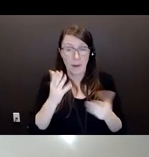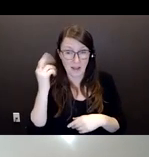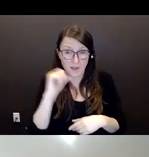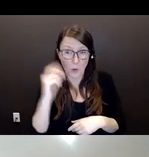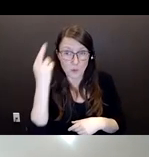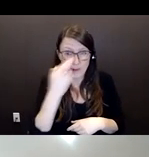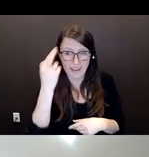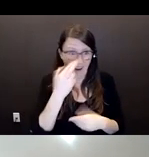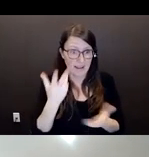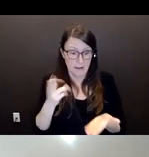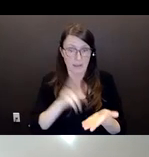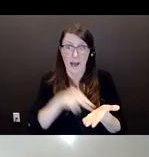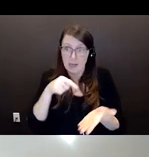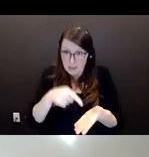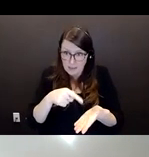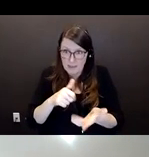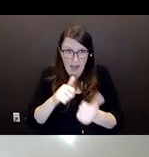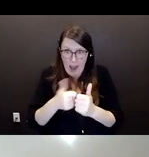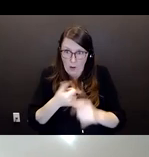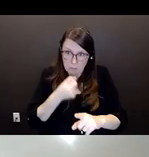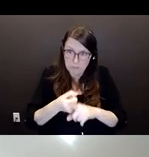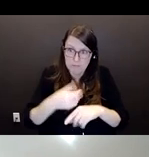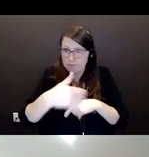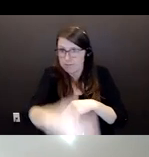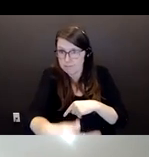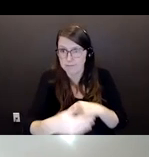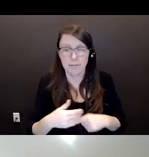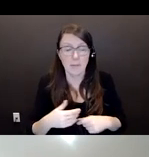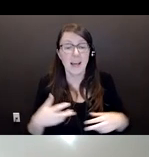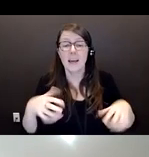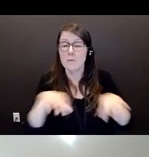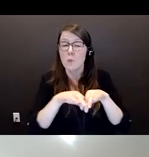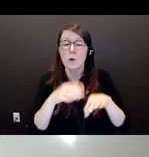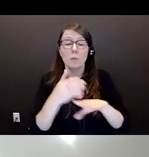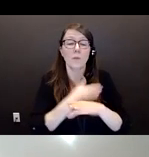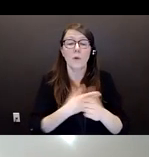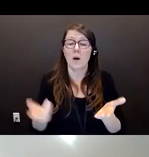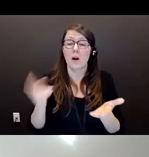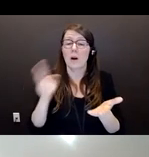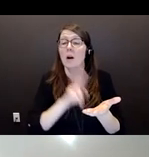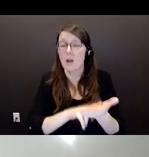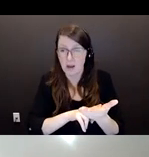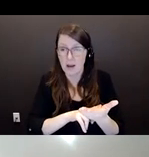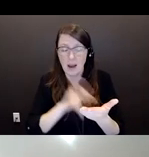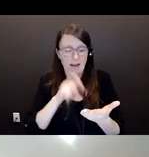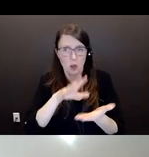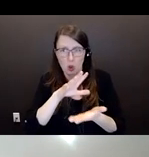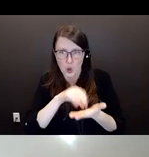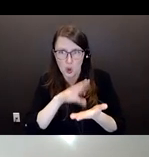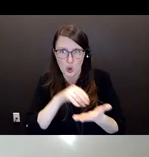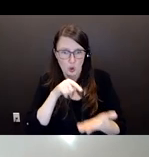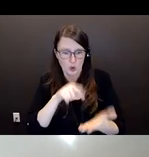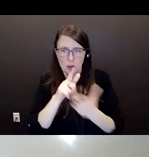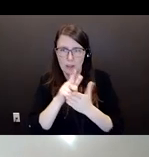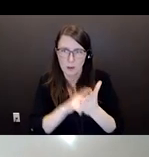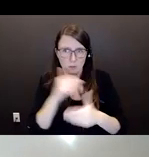signing. So it's very, very important that you learn before you sign. Everybody, as far as I'm concerned in the